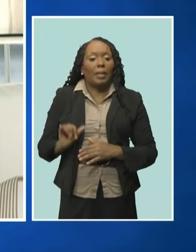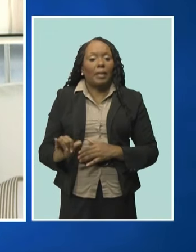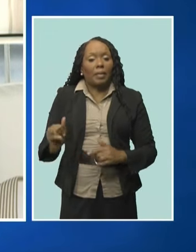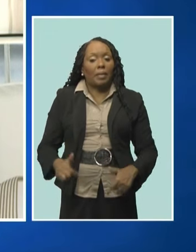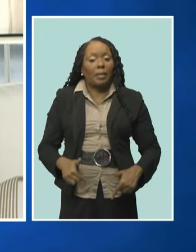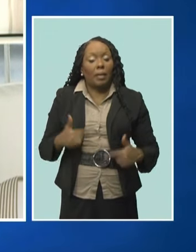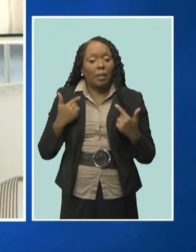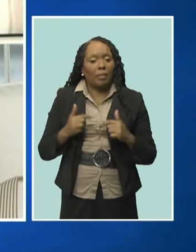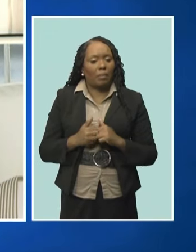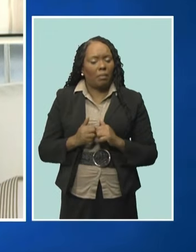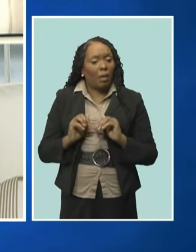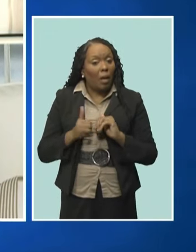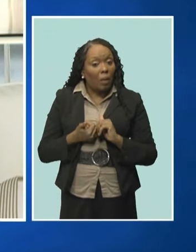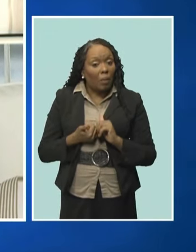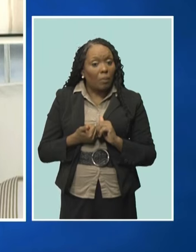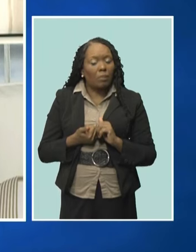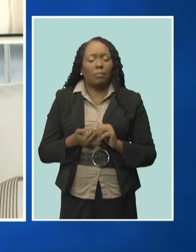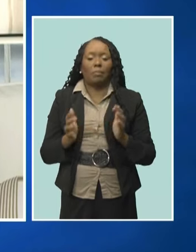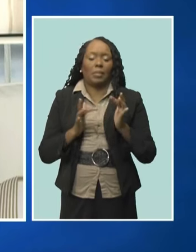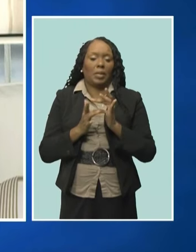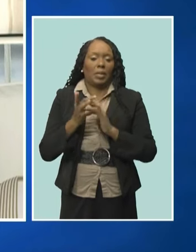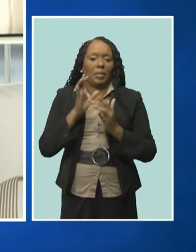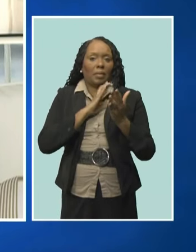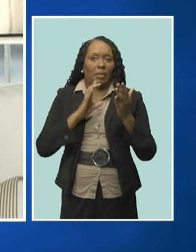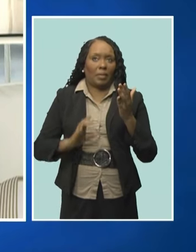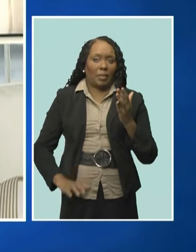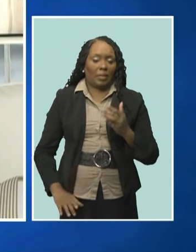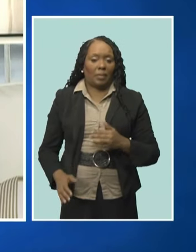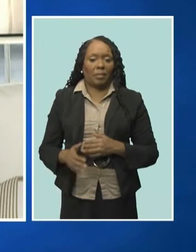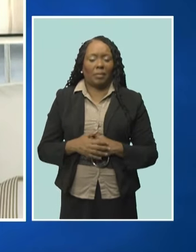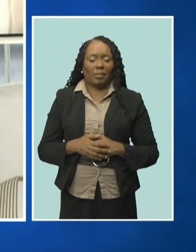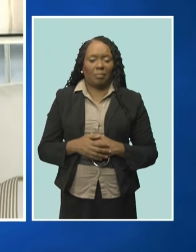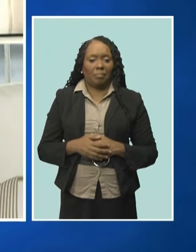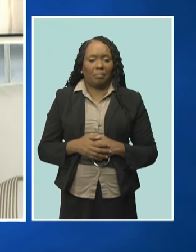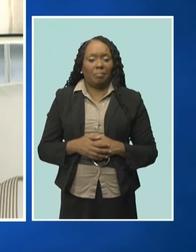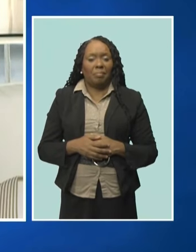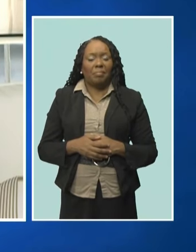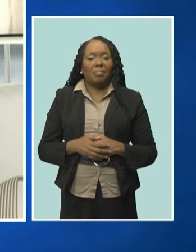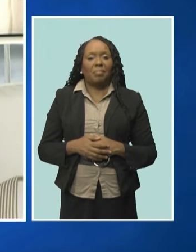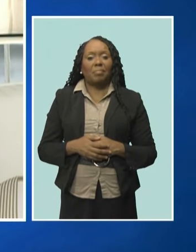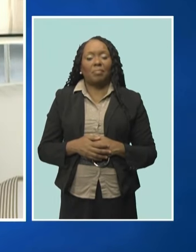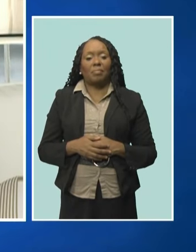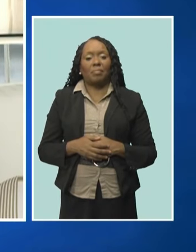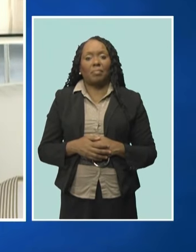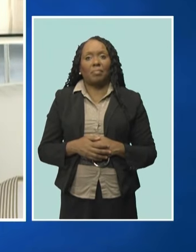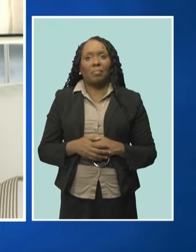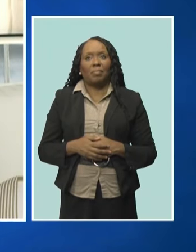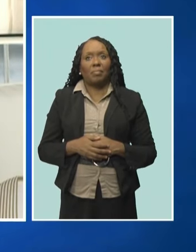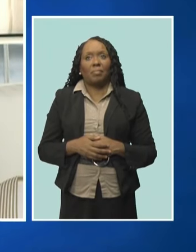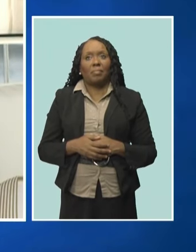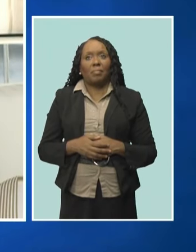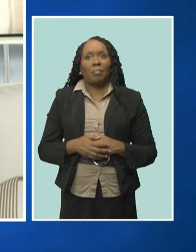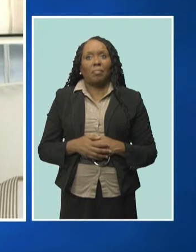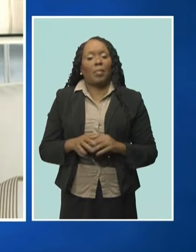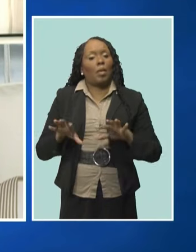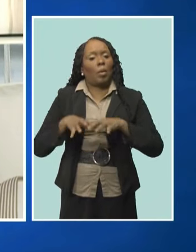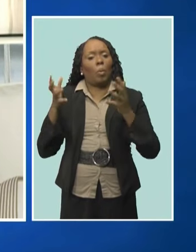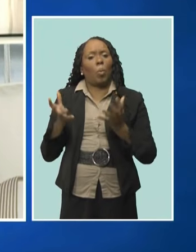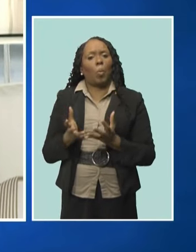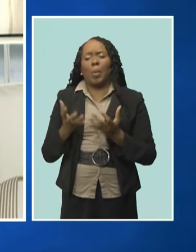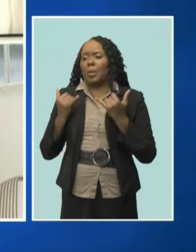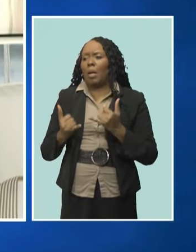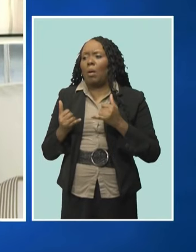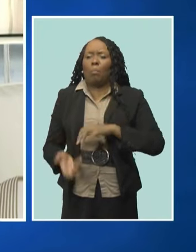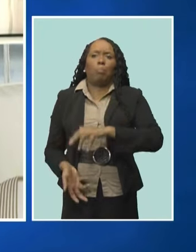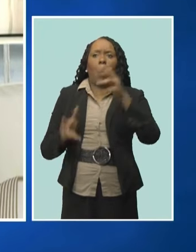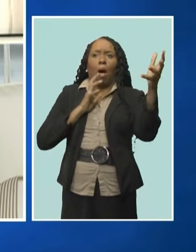And especially in a world that seems more upset by war. All